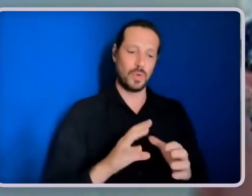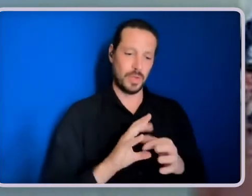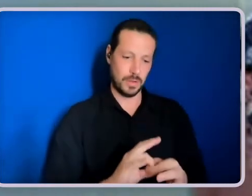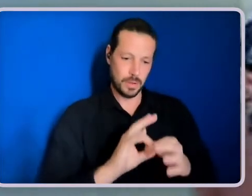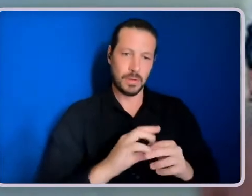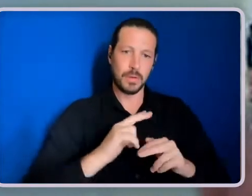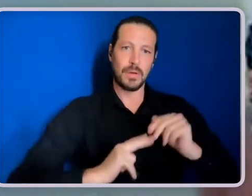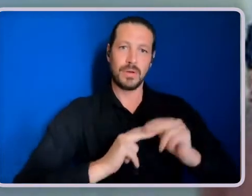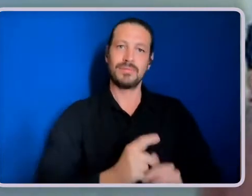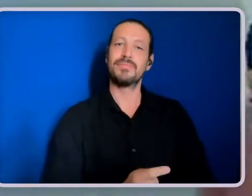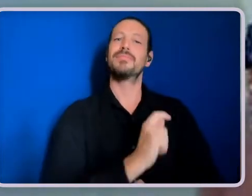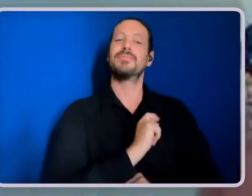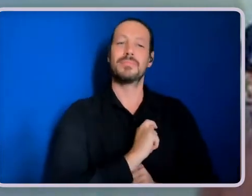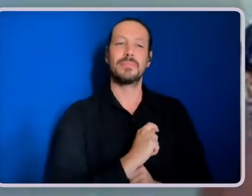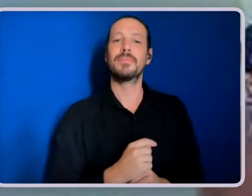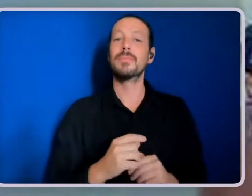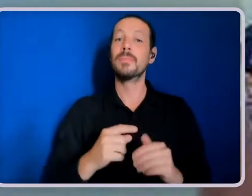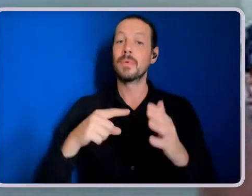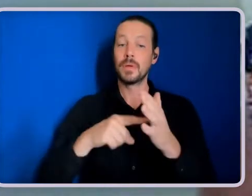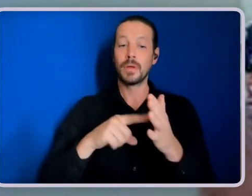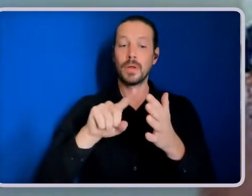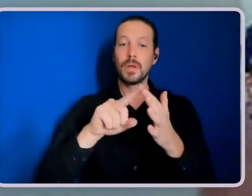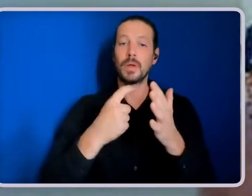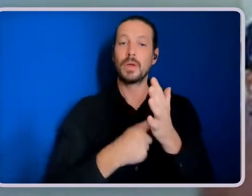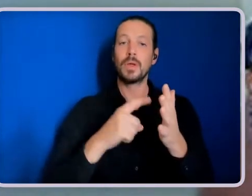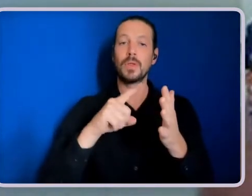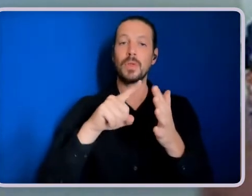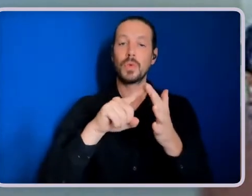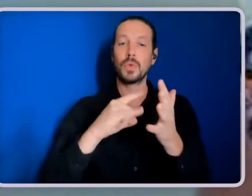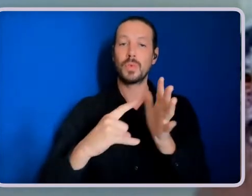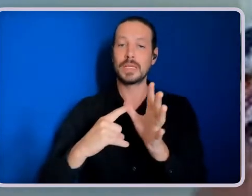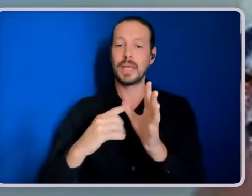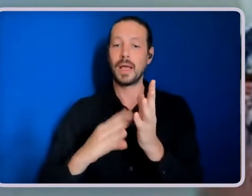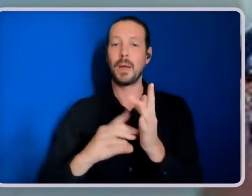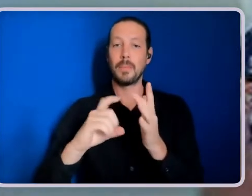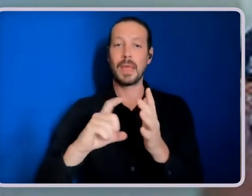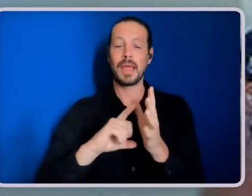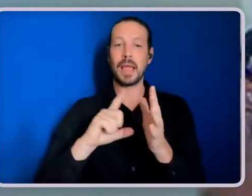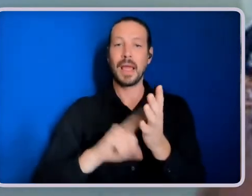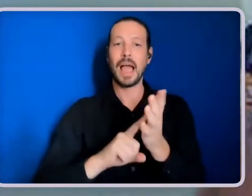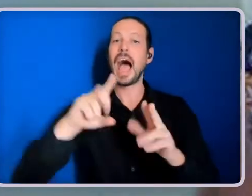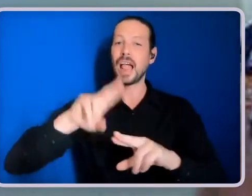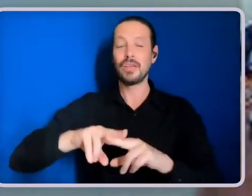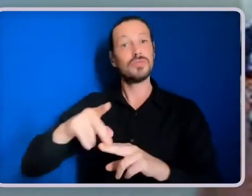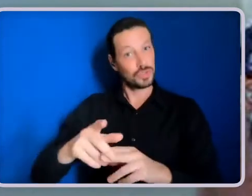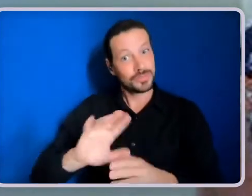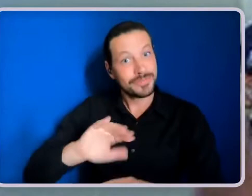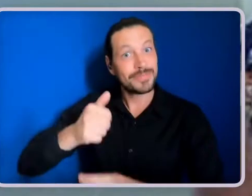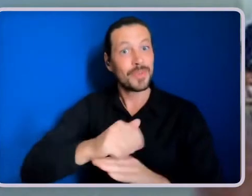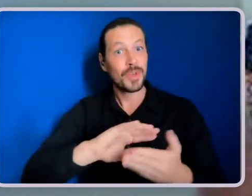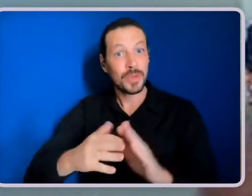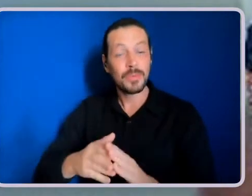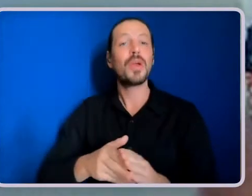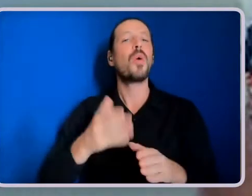Theresa McCullough is responsible for building community networks at Belonging Matters. In this session,